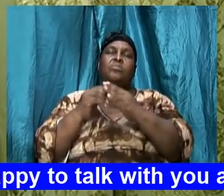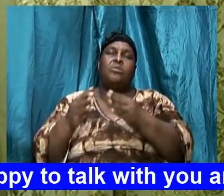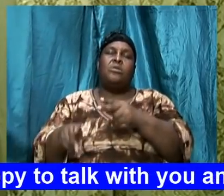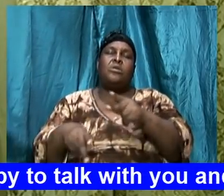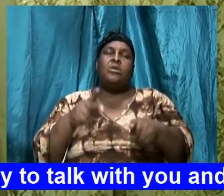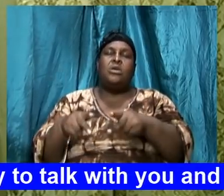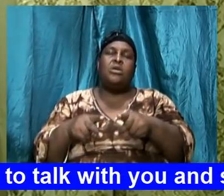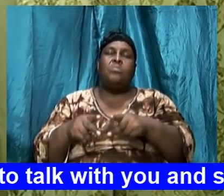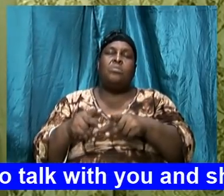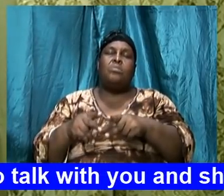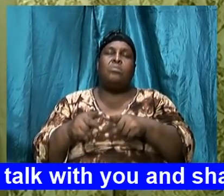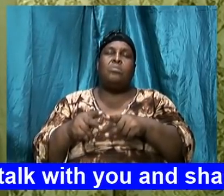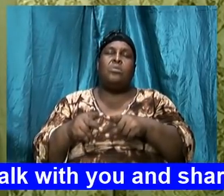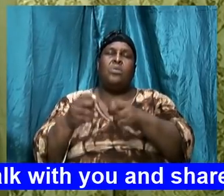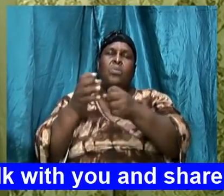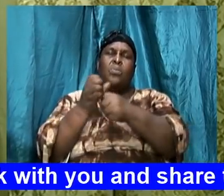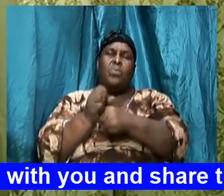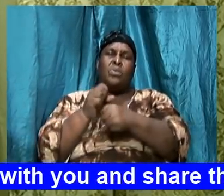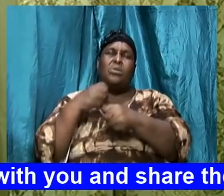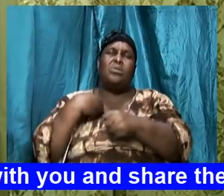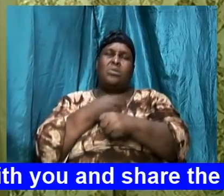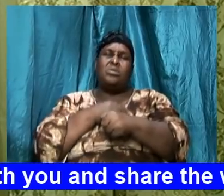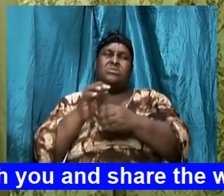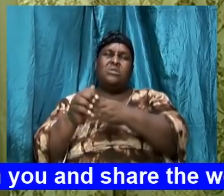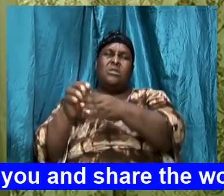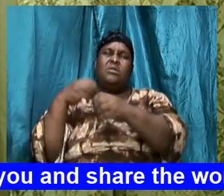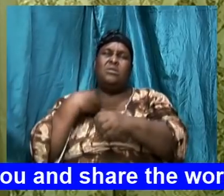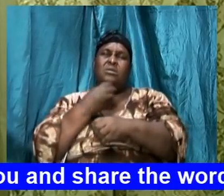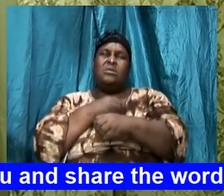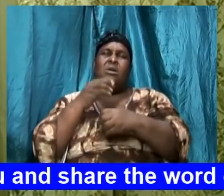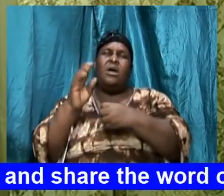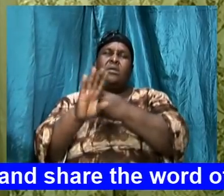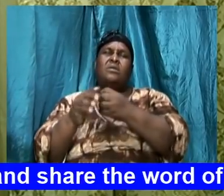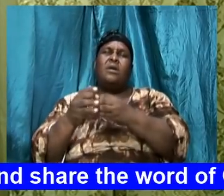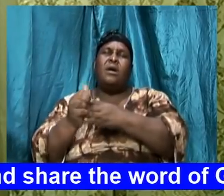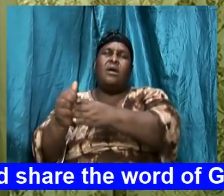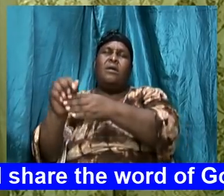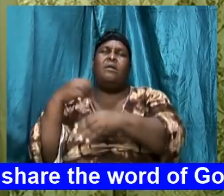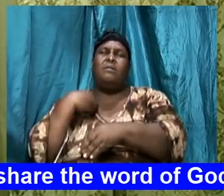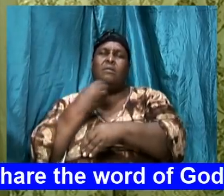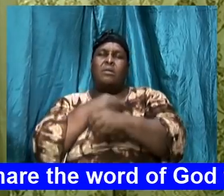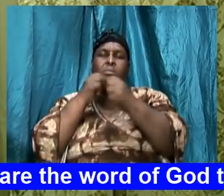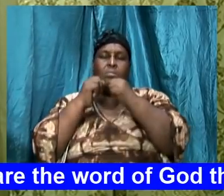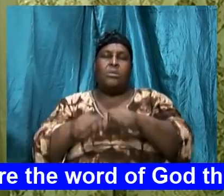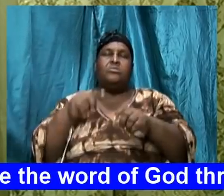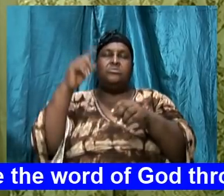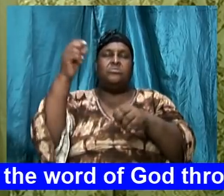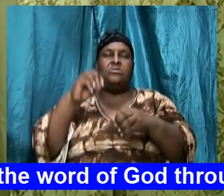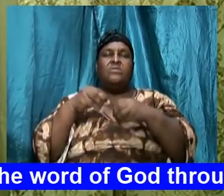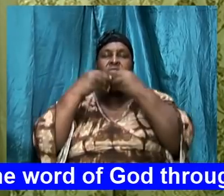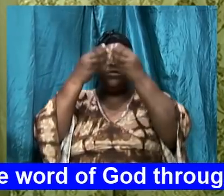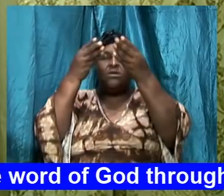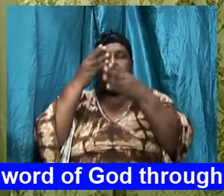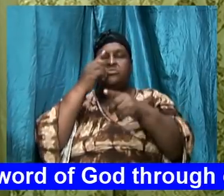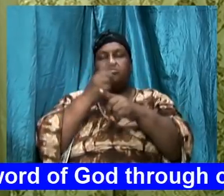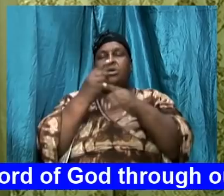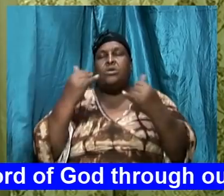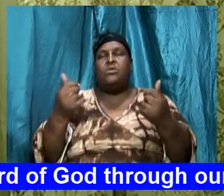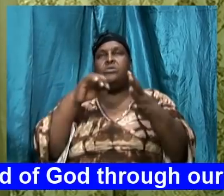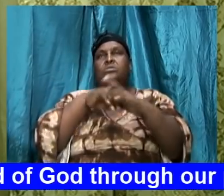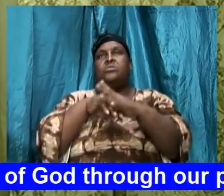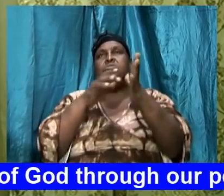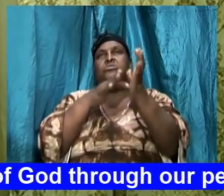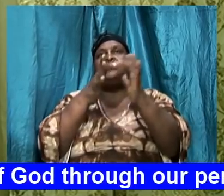guide us and bless us I give you thanks right now in Jesus name in Jesus name amen